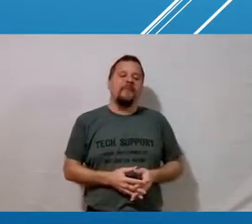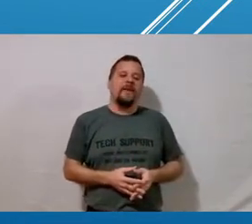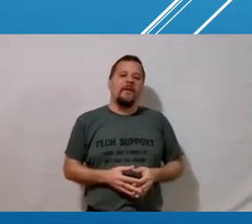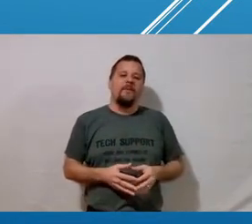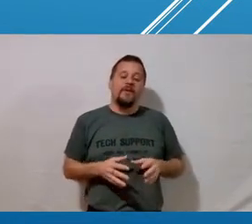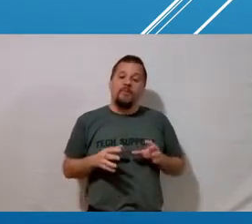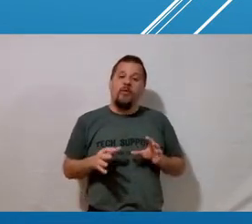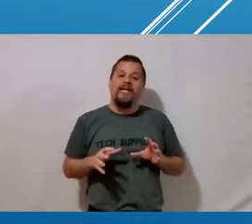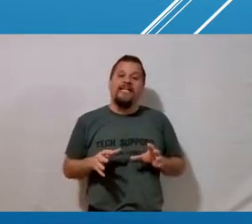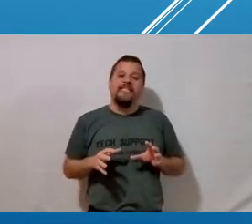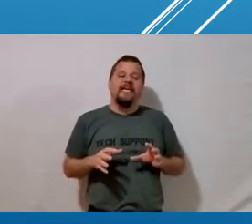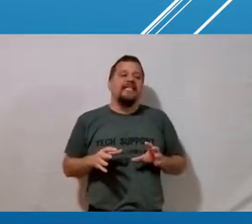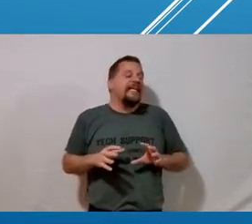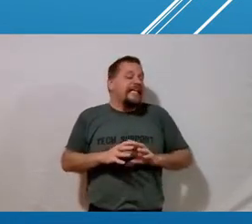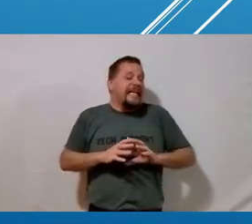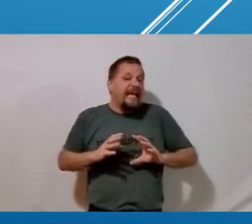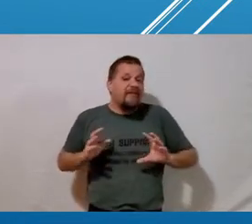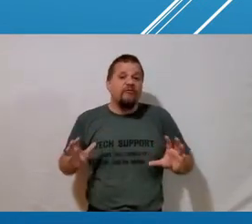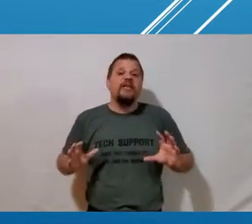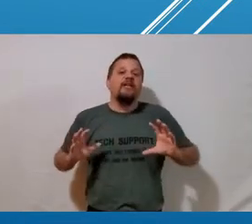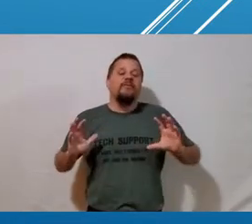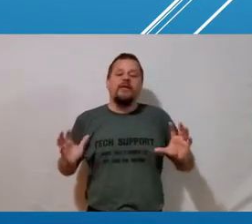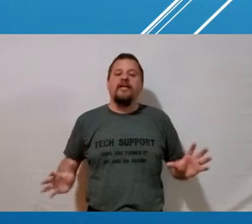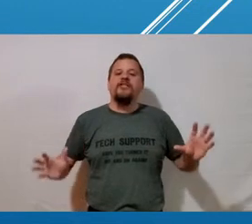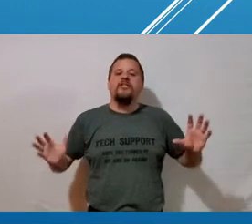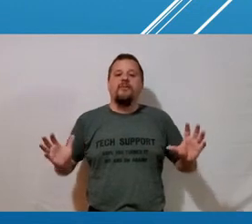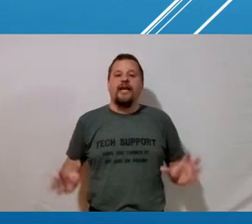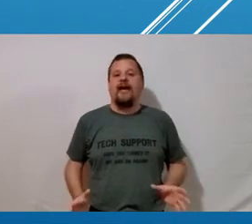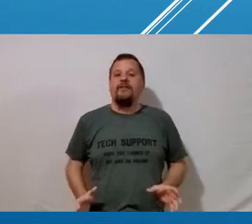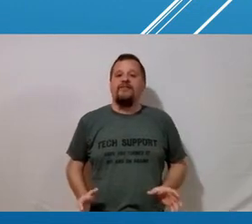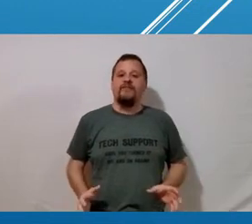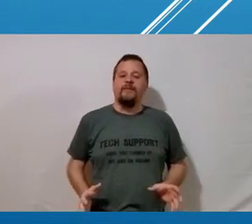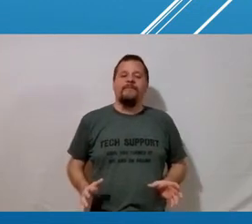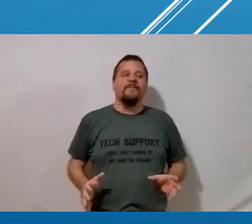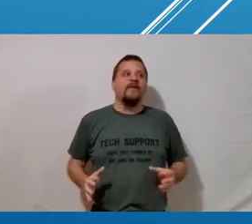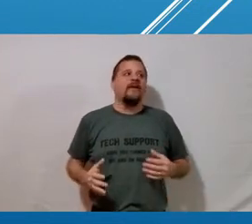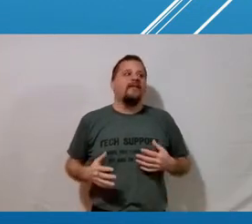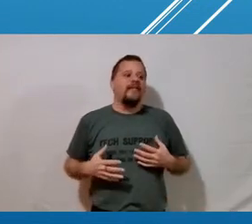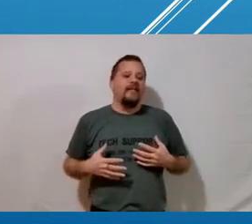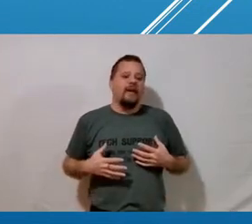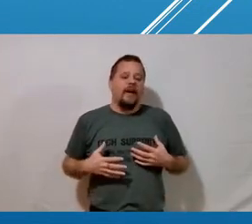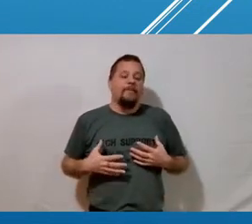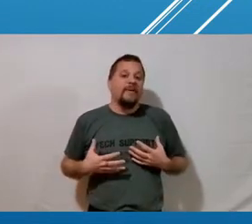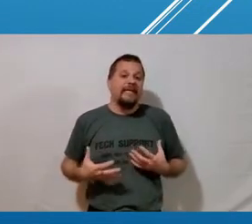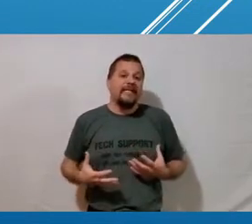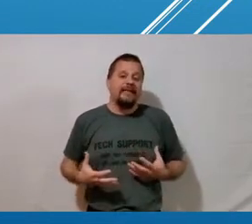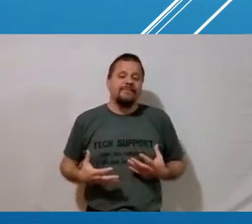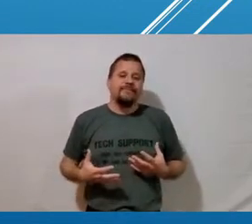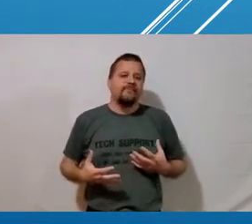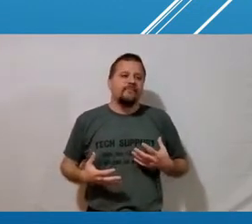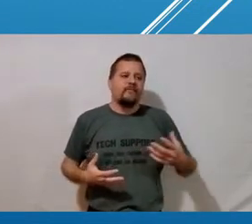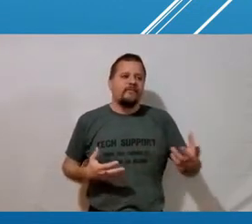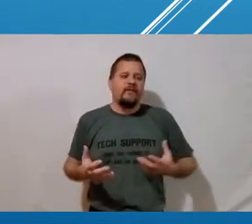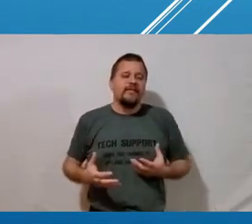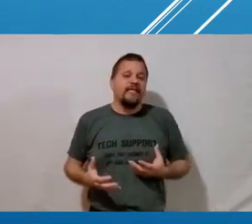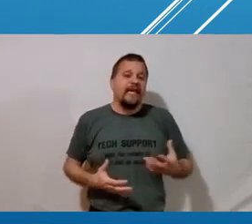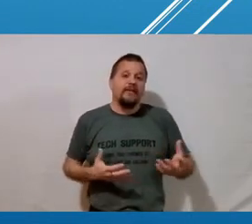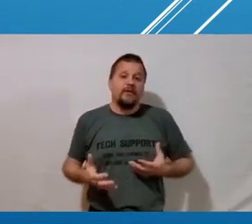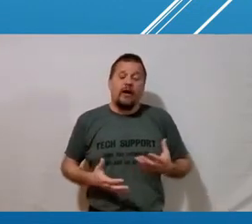but the point is is that in every communication that we have the ability